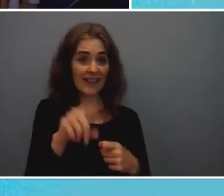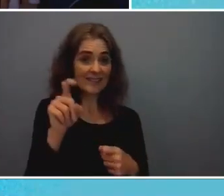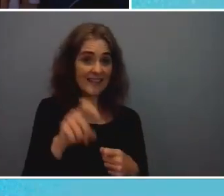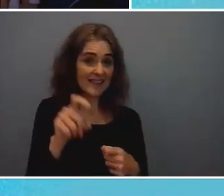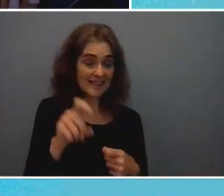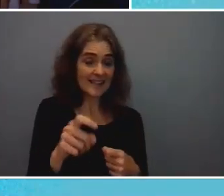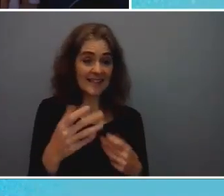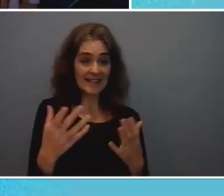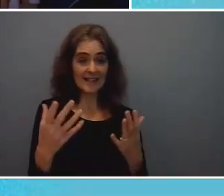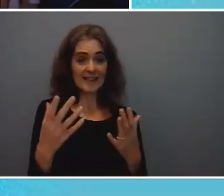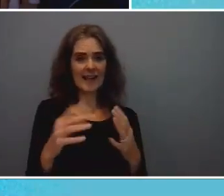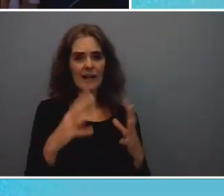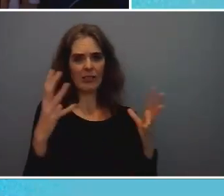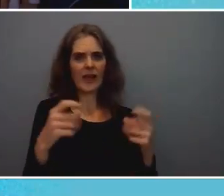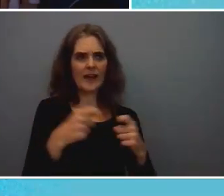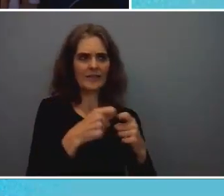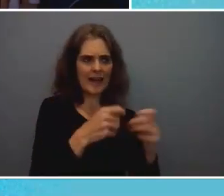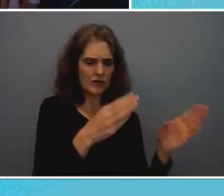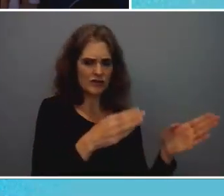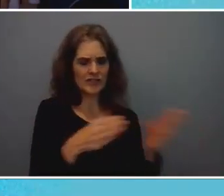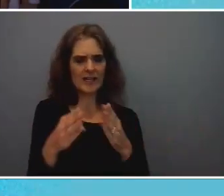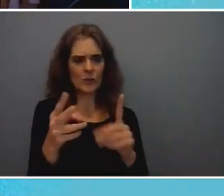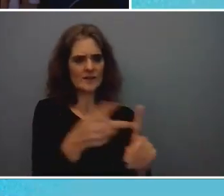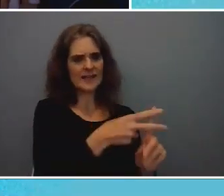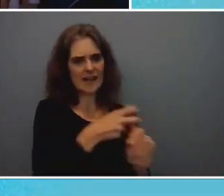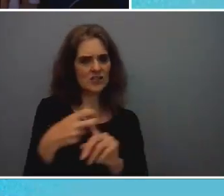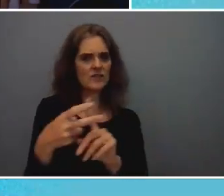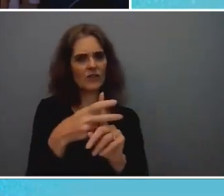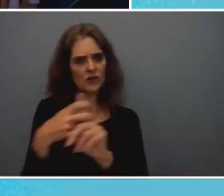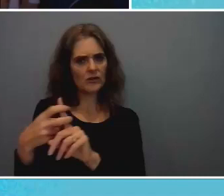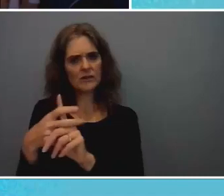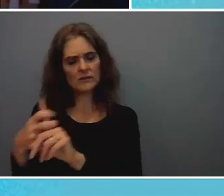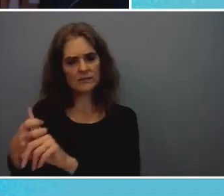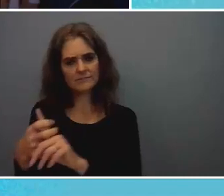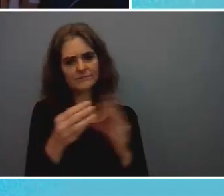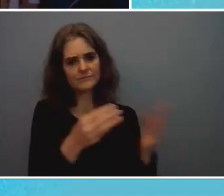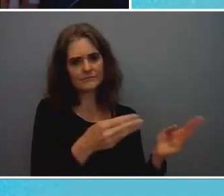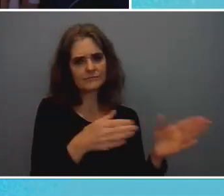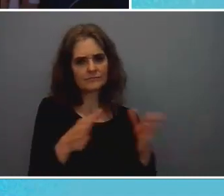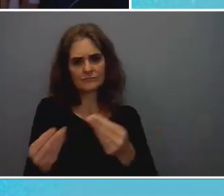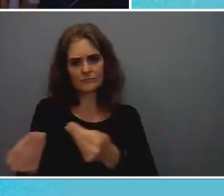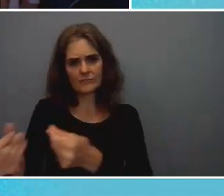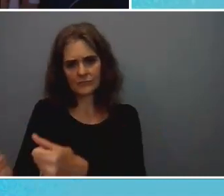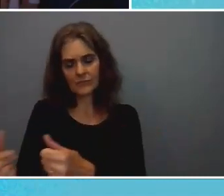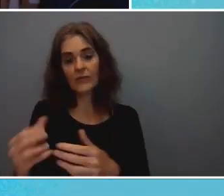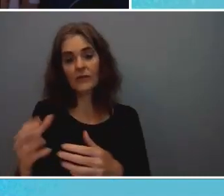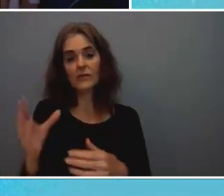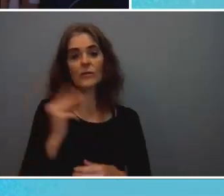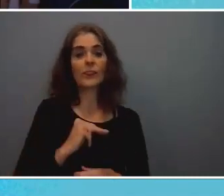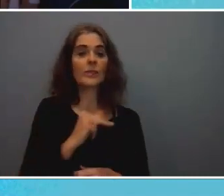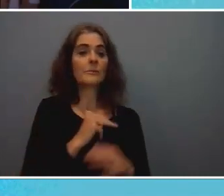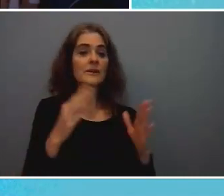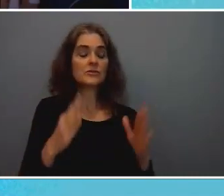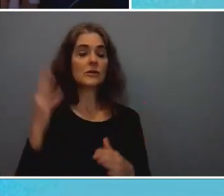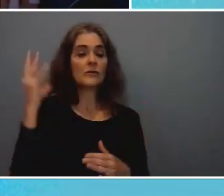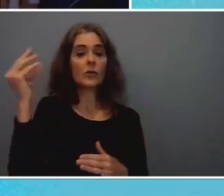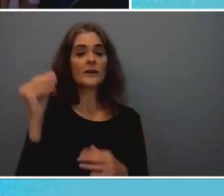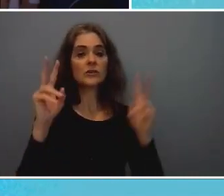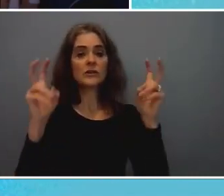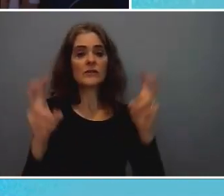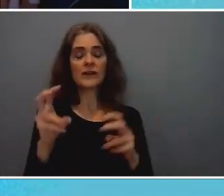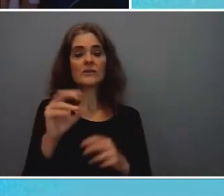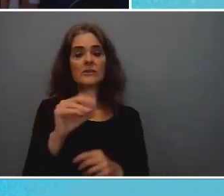energy was getting diverted so uh via the minister for external affairs dr